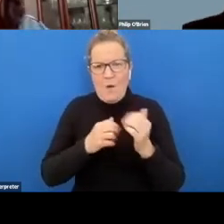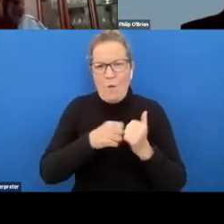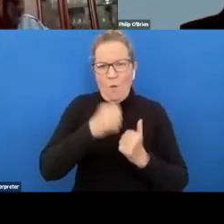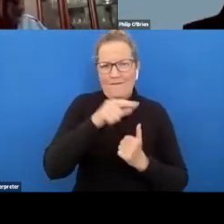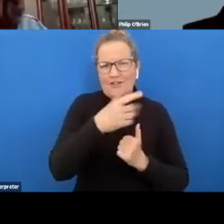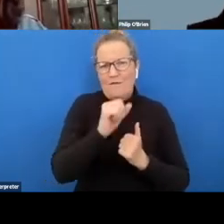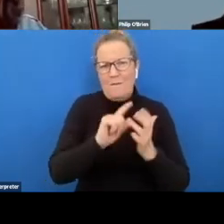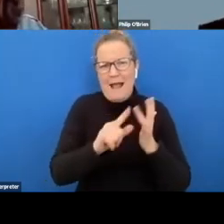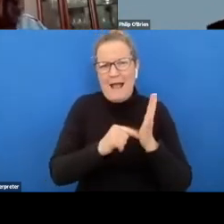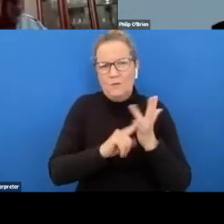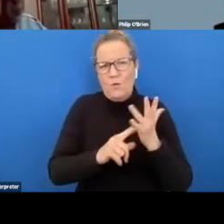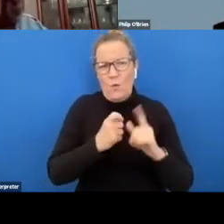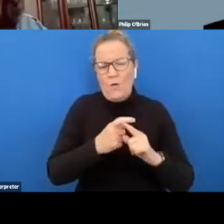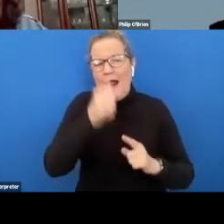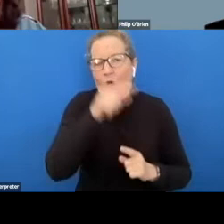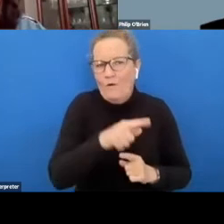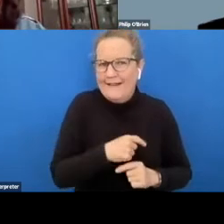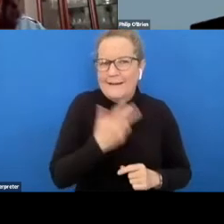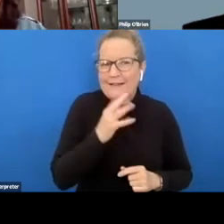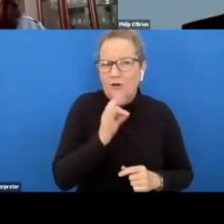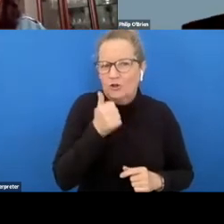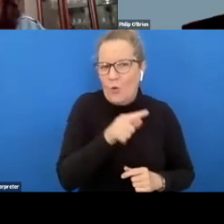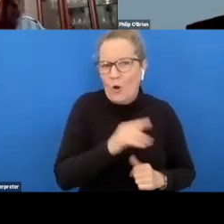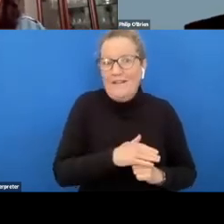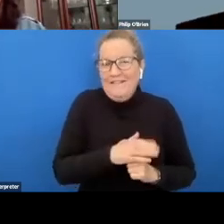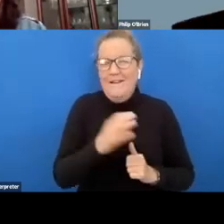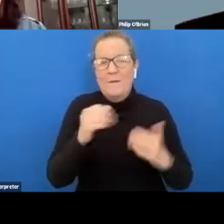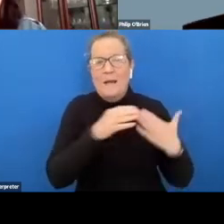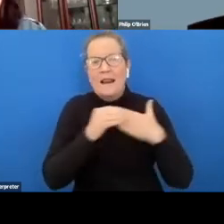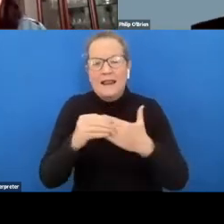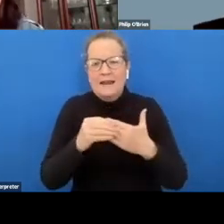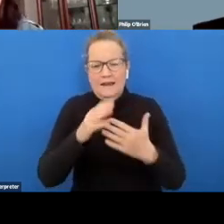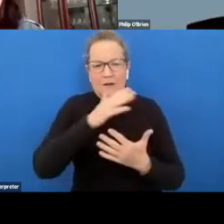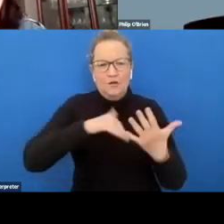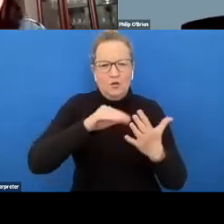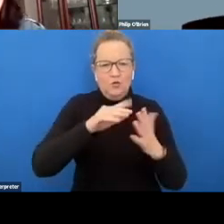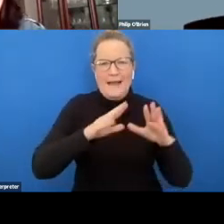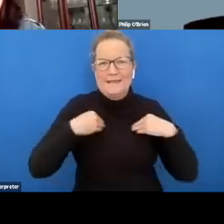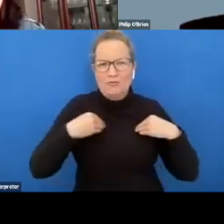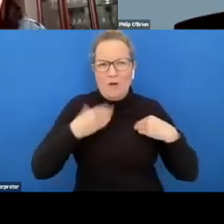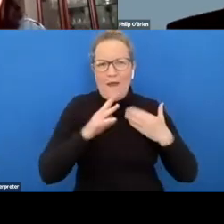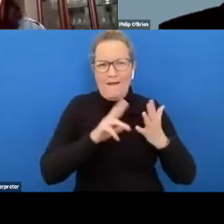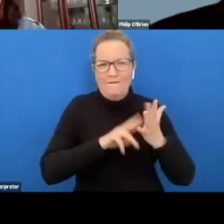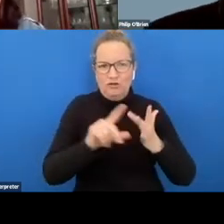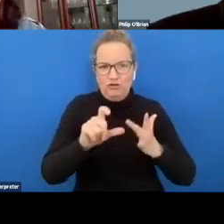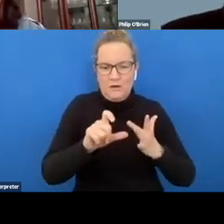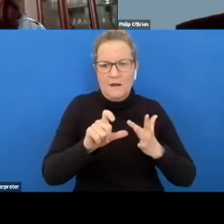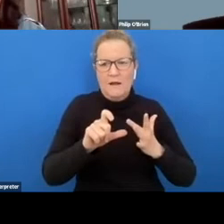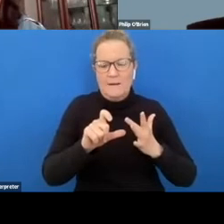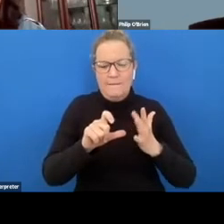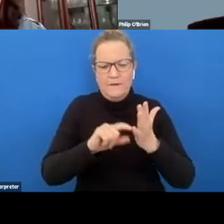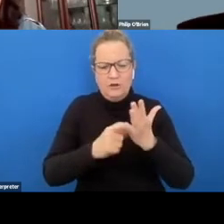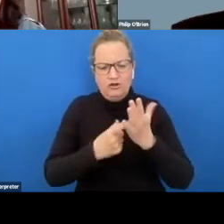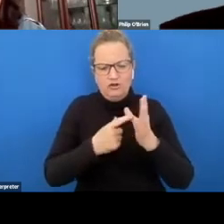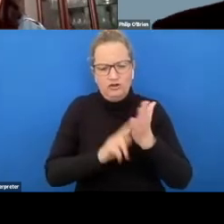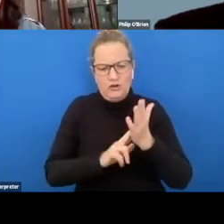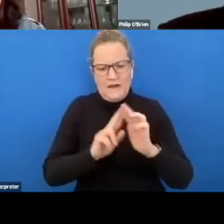just pretending i didn't know ariana um you're from a leading social enterprise based in victoria uh operating out of transfer stations on behalf